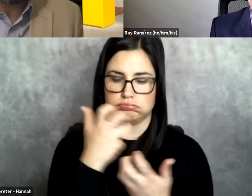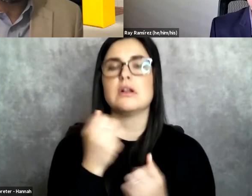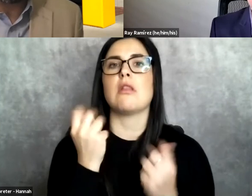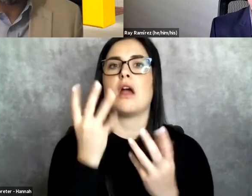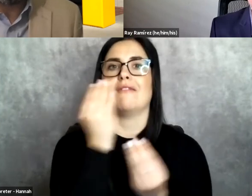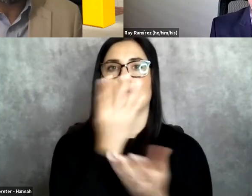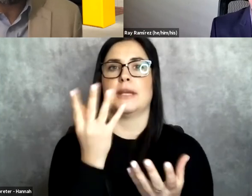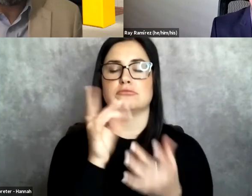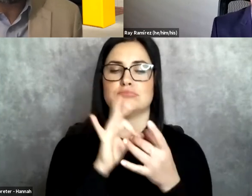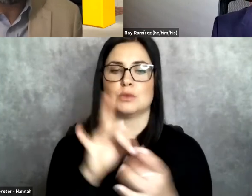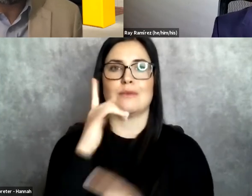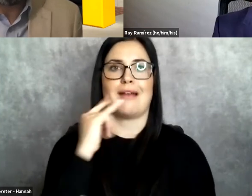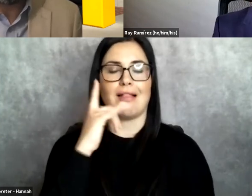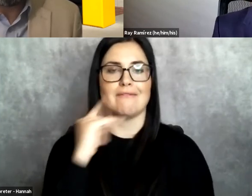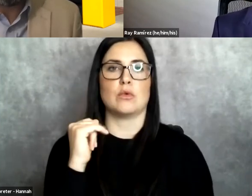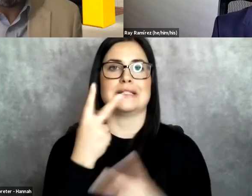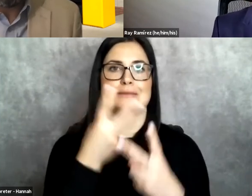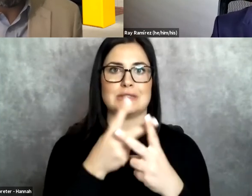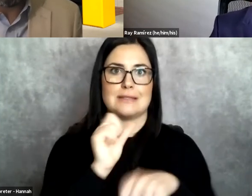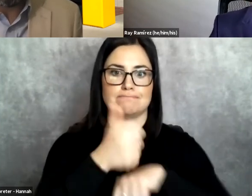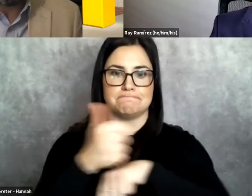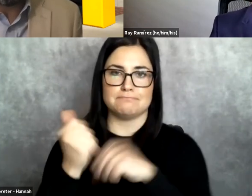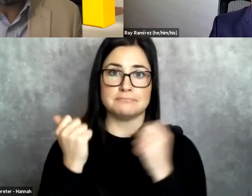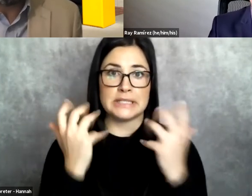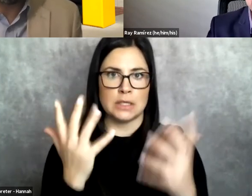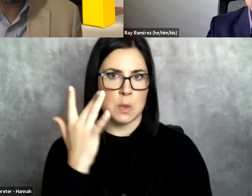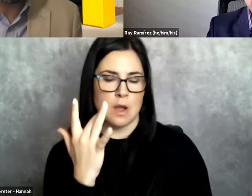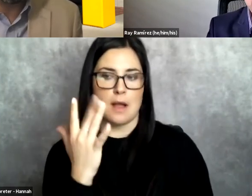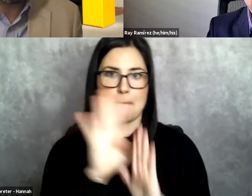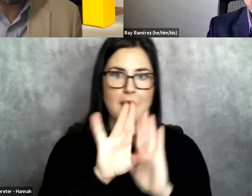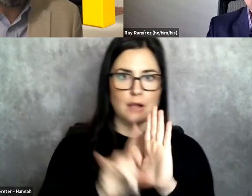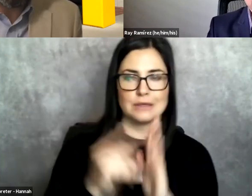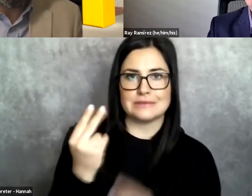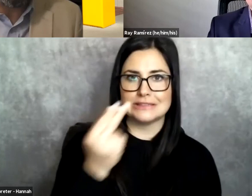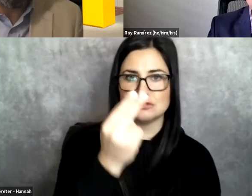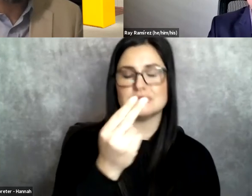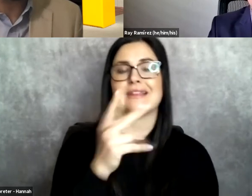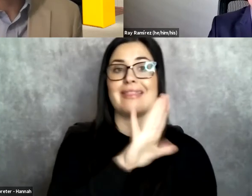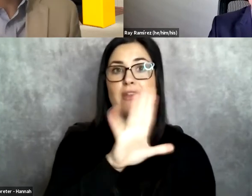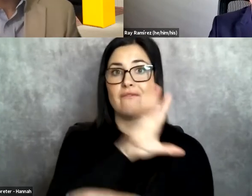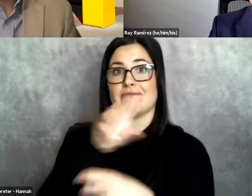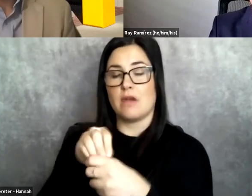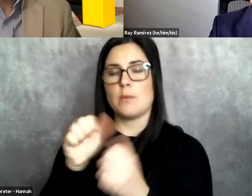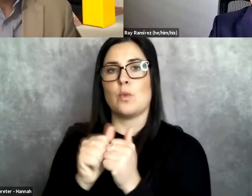of information about California's expansion and their disinvestment in higher education, right?